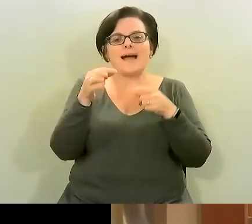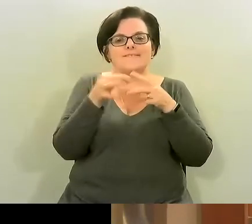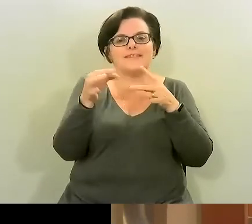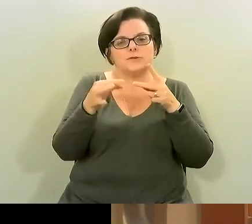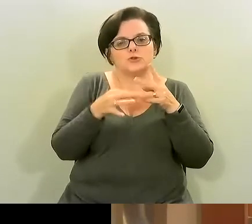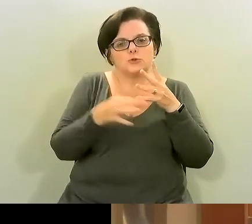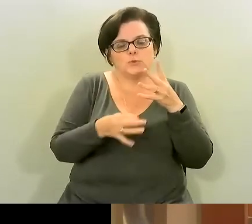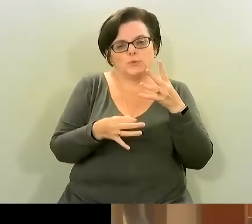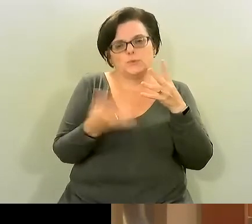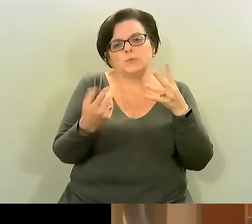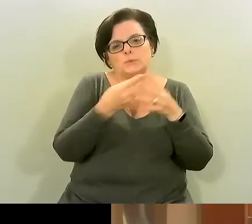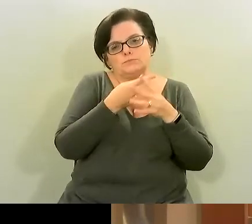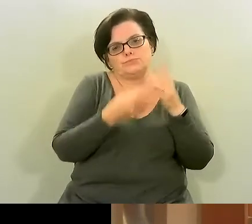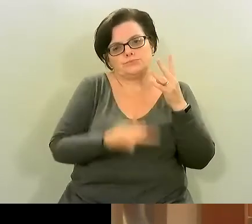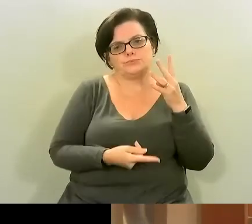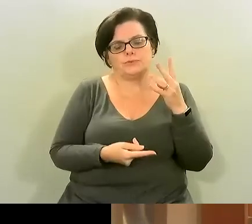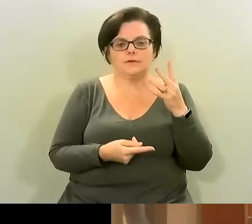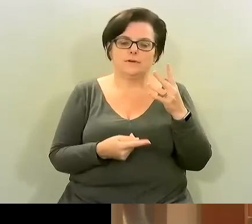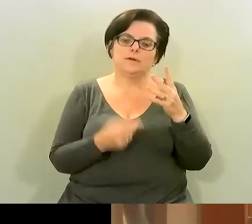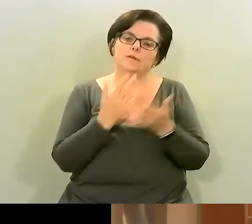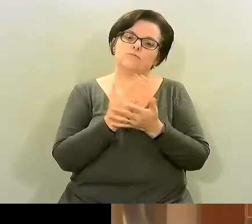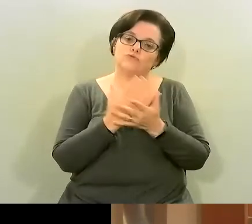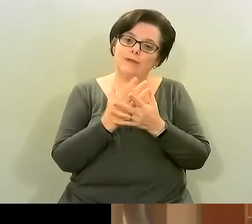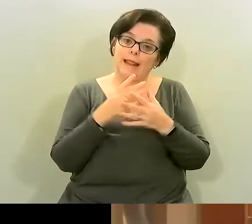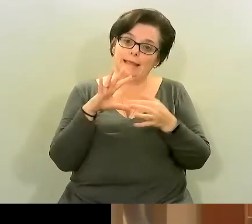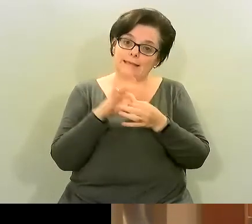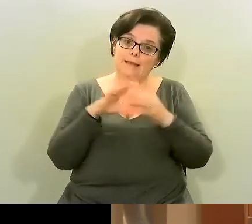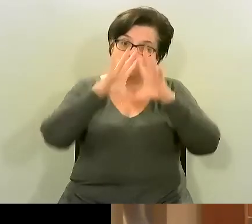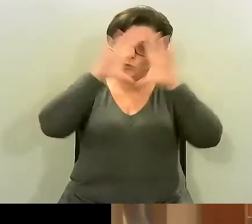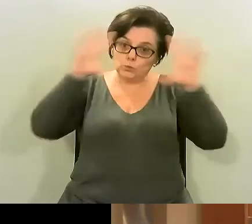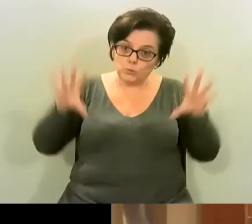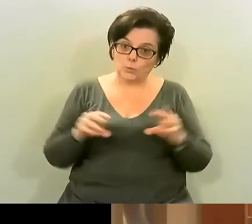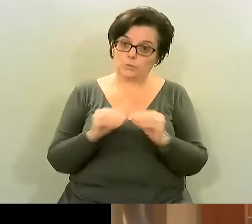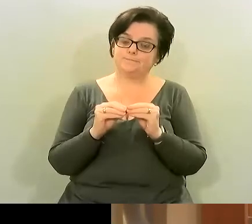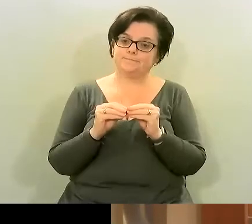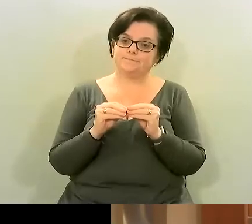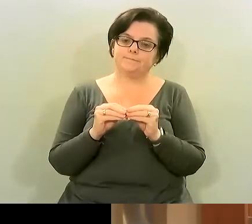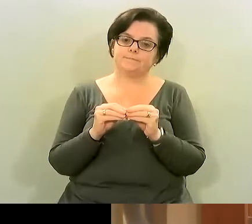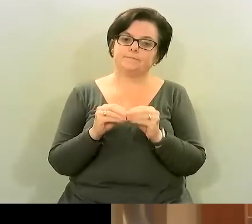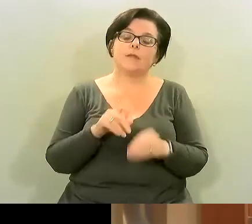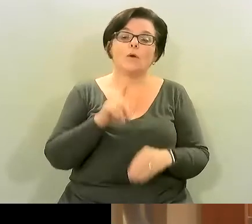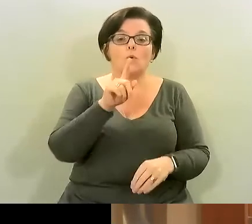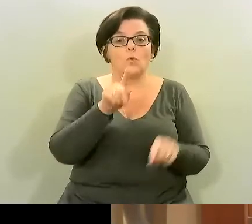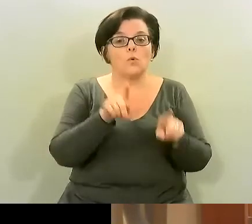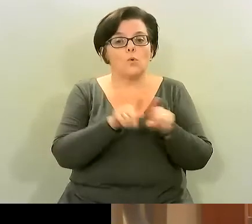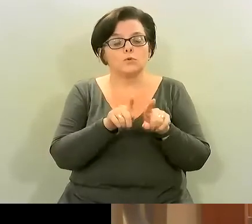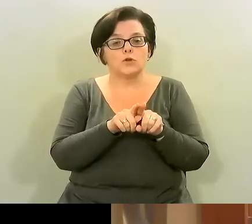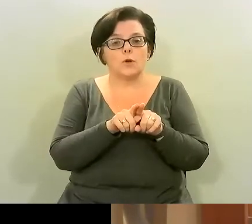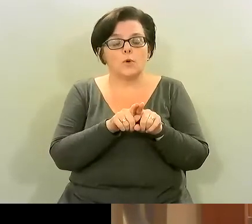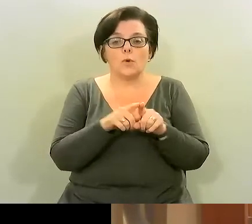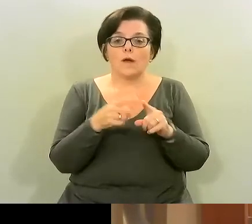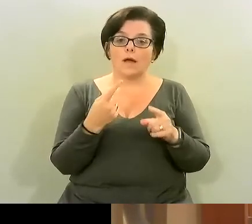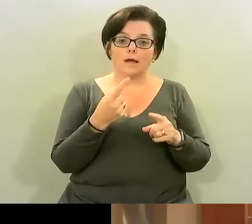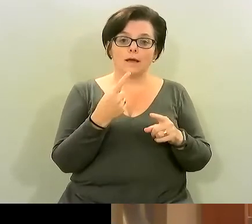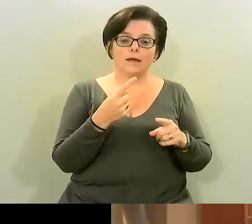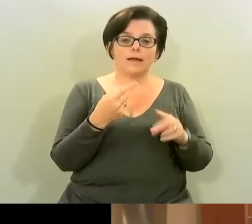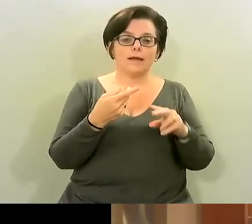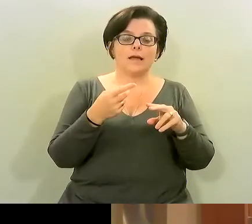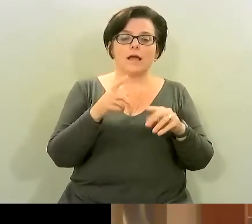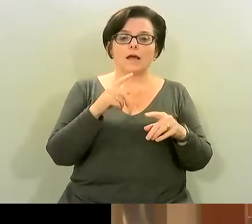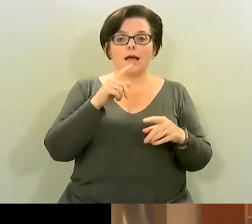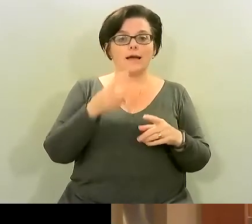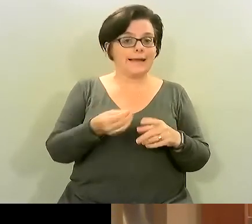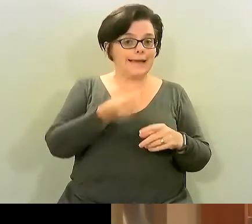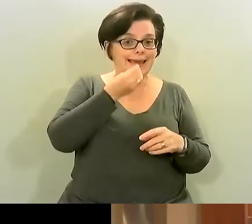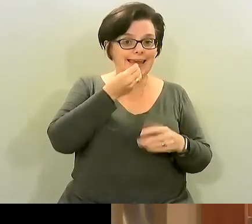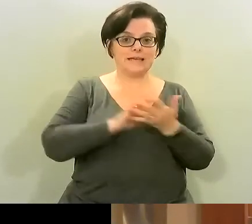with nutrition it's it's very much a holistic approach and i should also say mark it's not the cure all if someone's actively suicidal or has